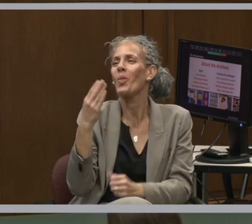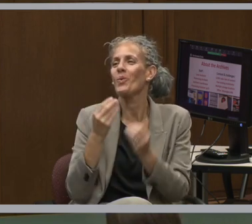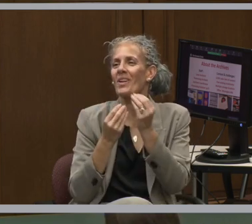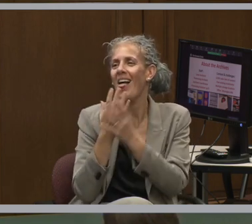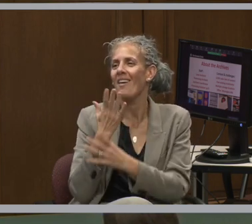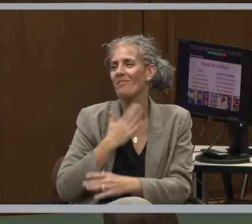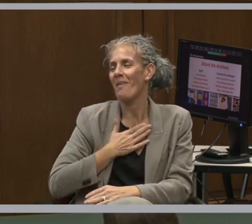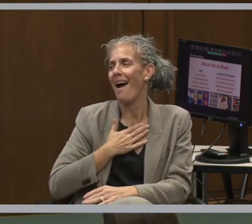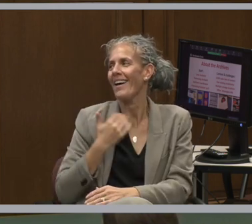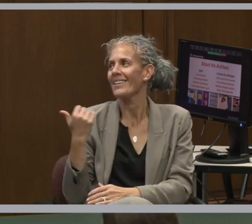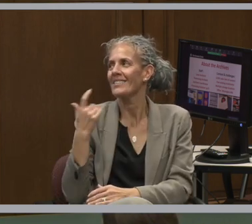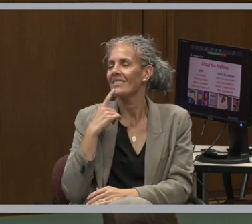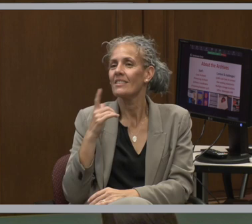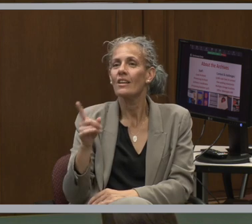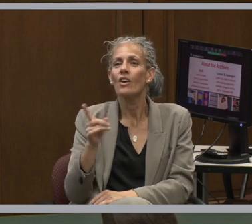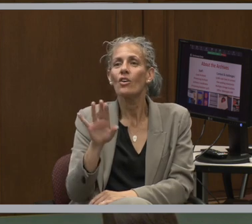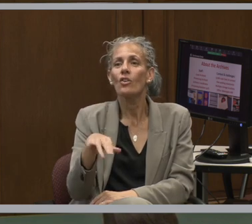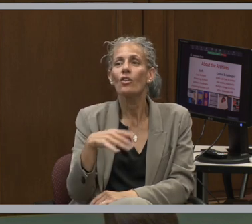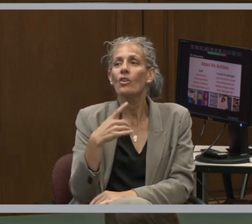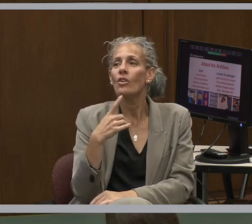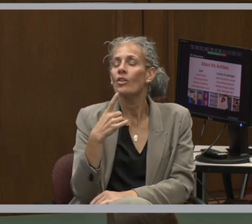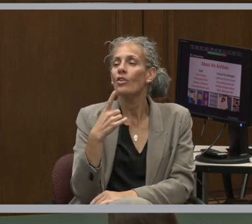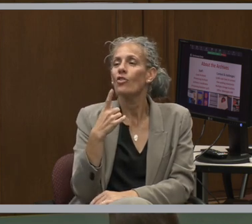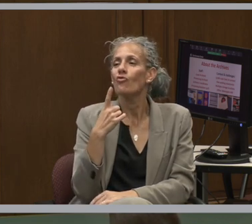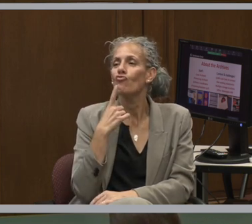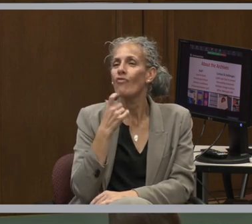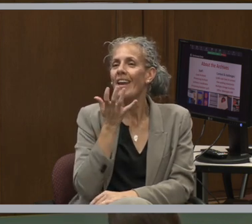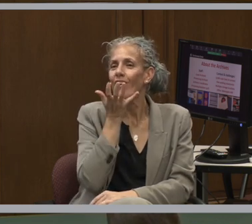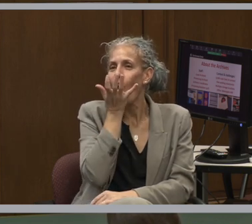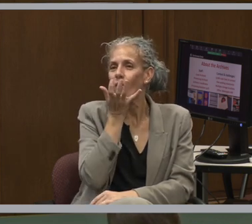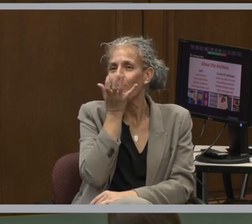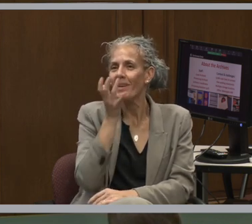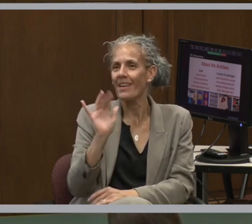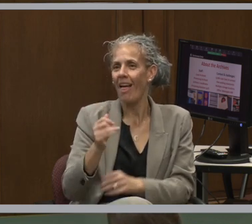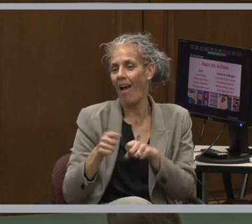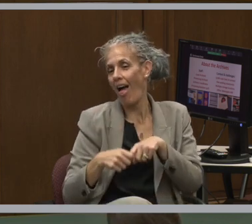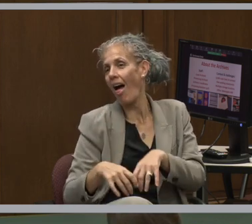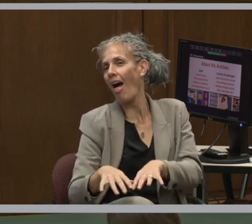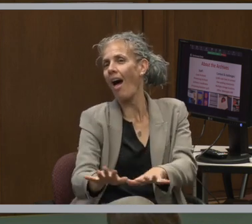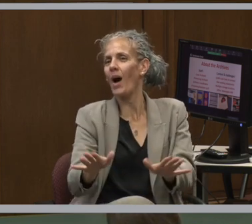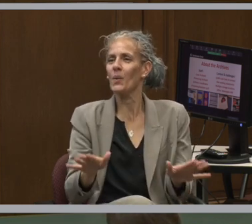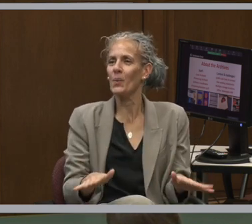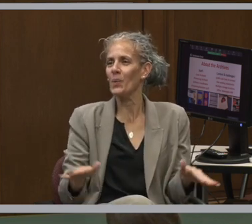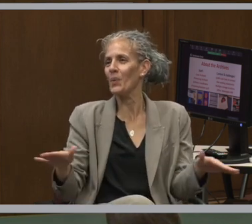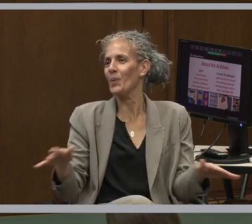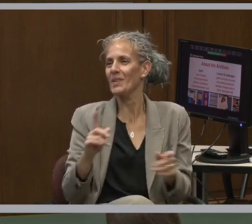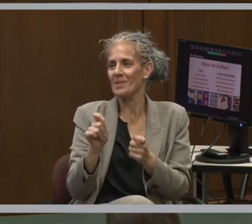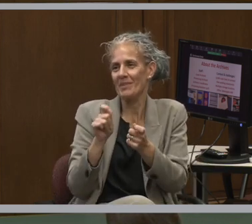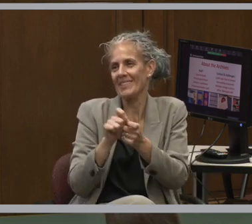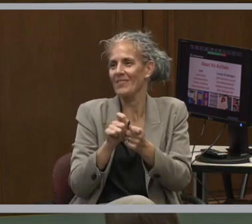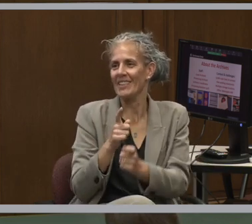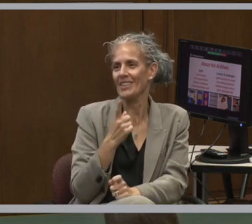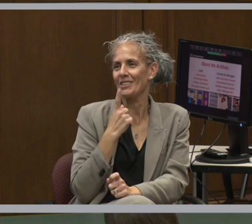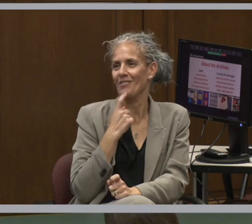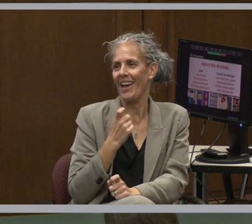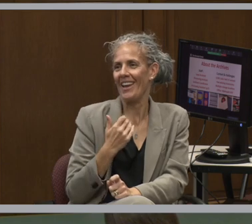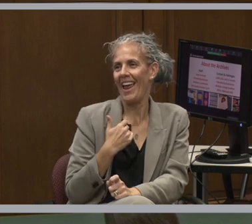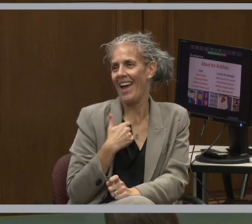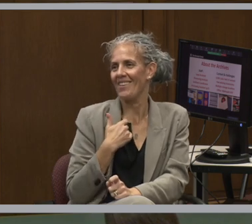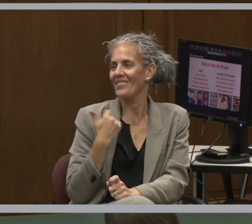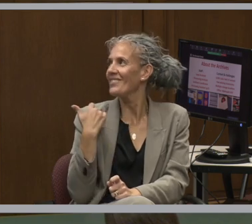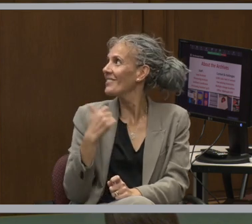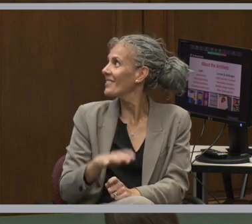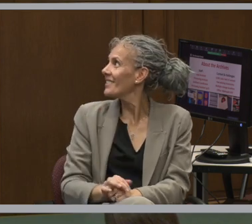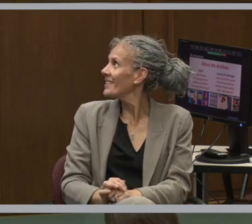some of the red carpet. If you've ever been to any of the main spaces, you'll recognize that particular shade of crimson. One of